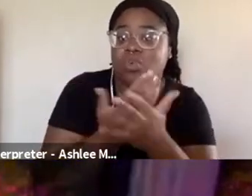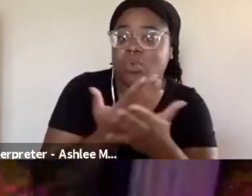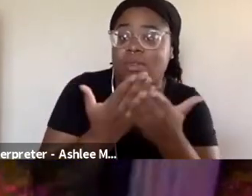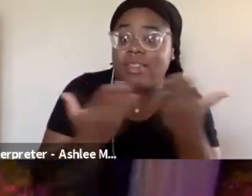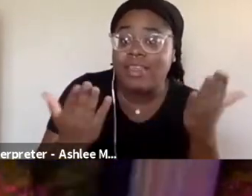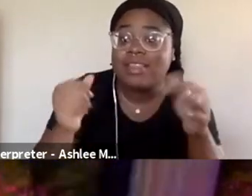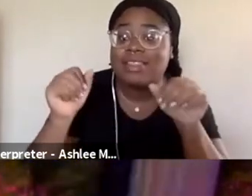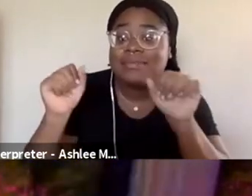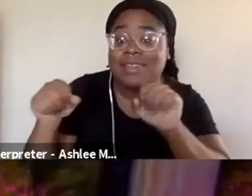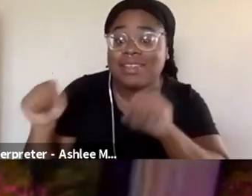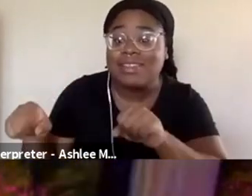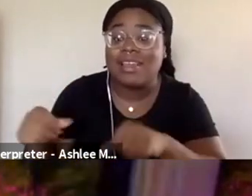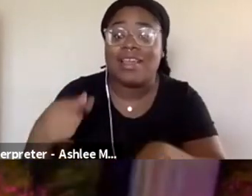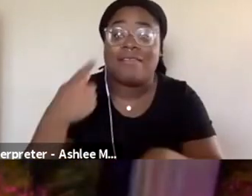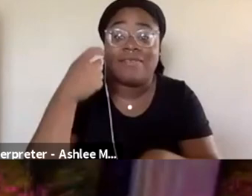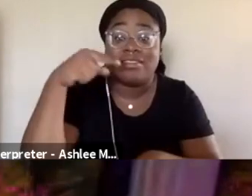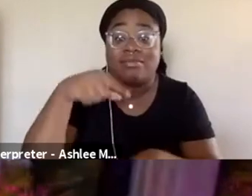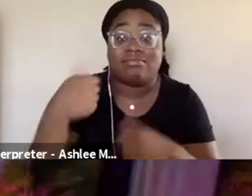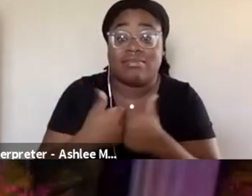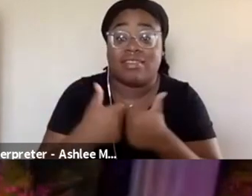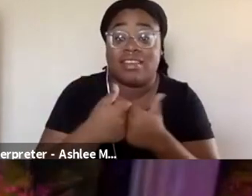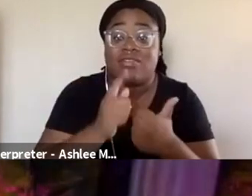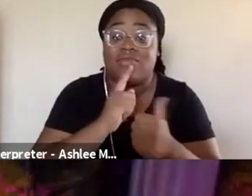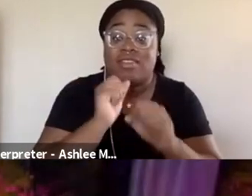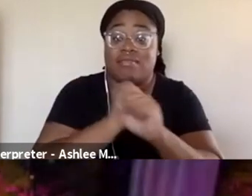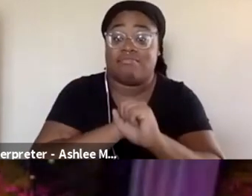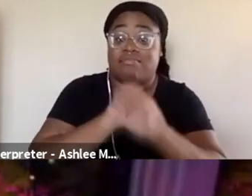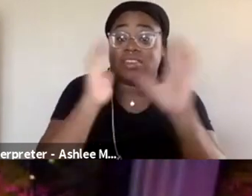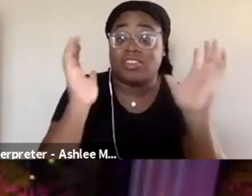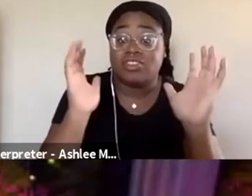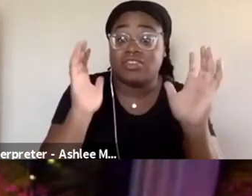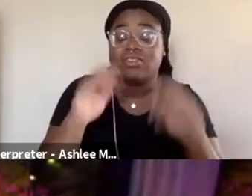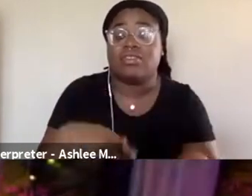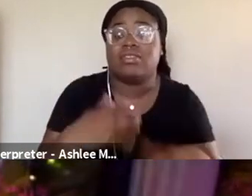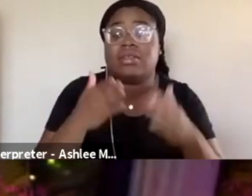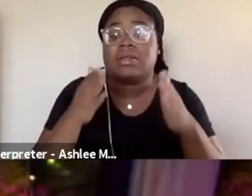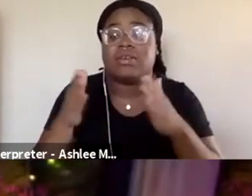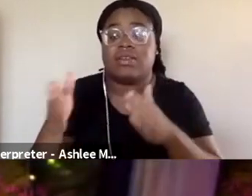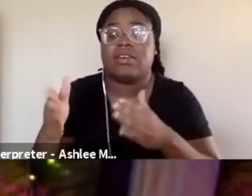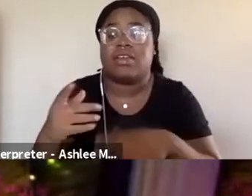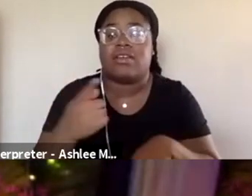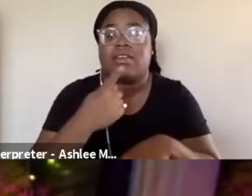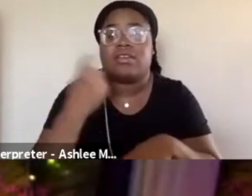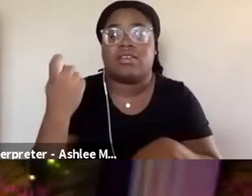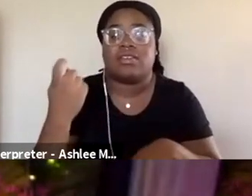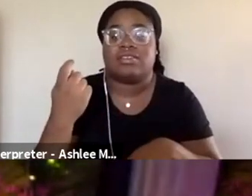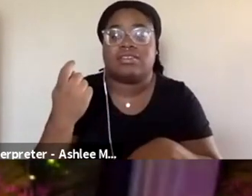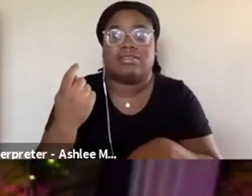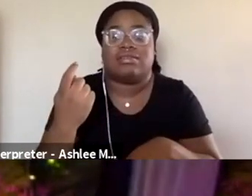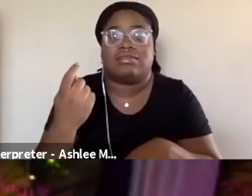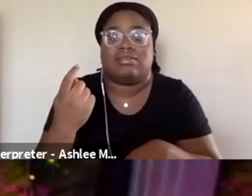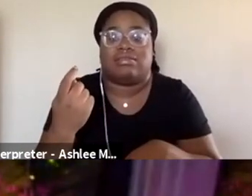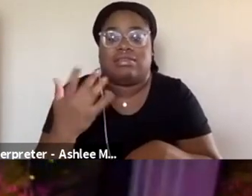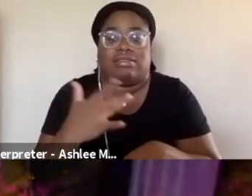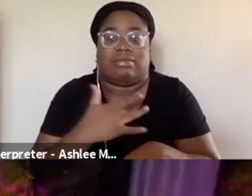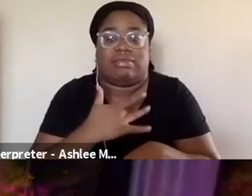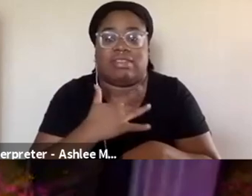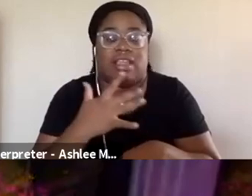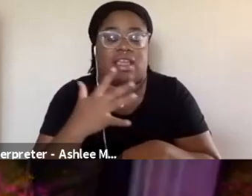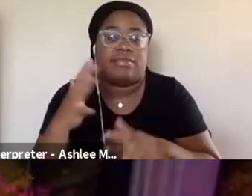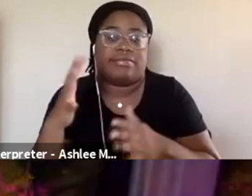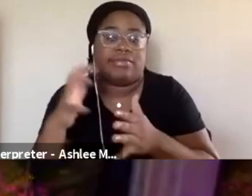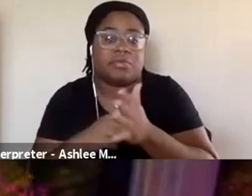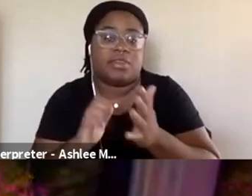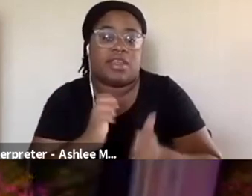Games are absolutely a way for us to imagine and try on these possibilities. So we're depriving ourselves if we continue to experience kind of only these